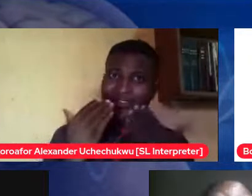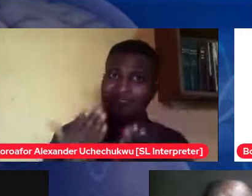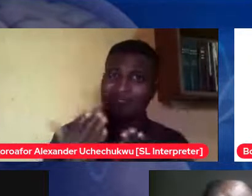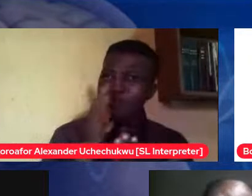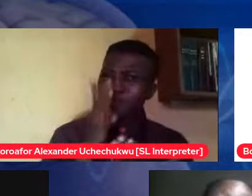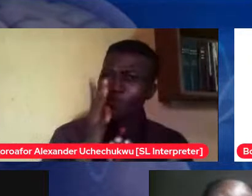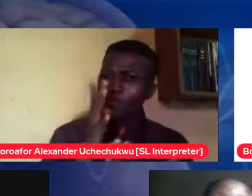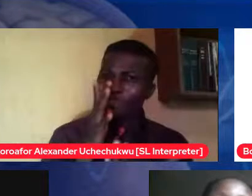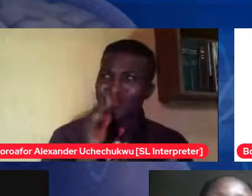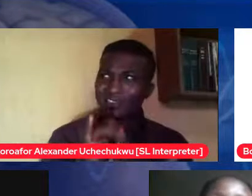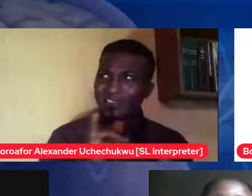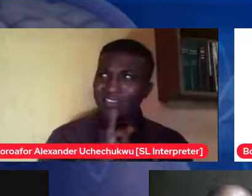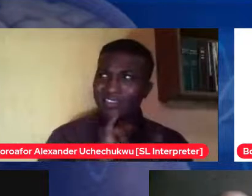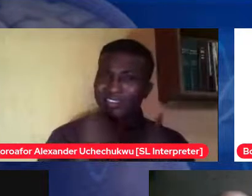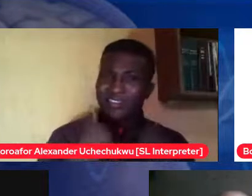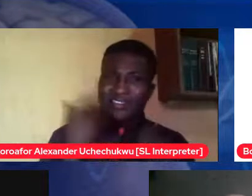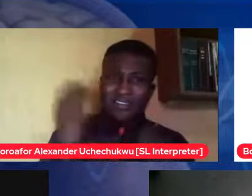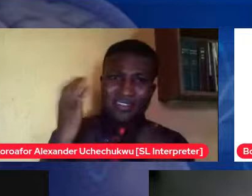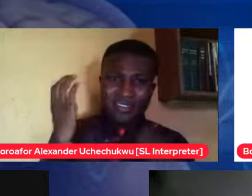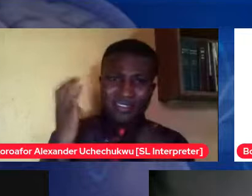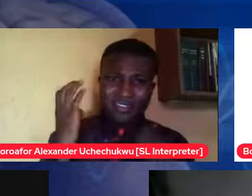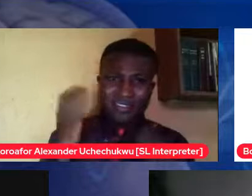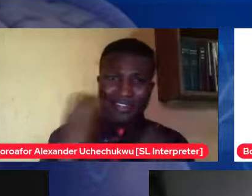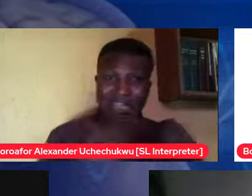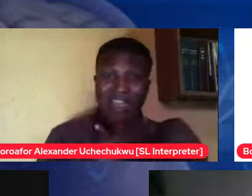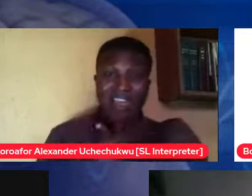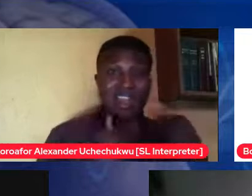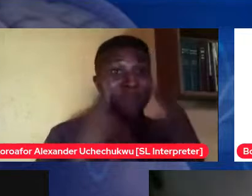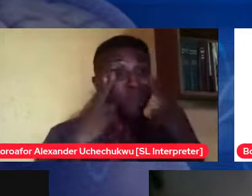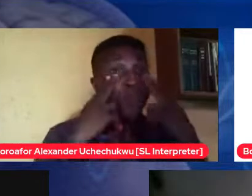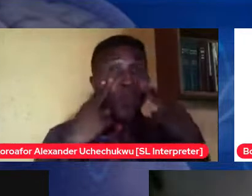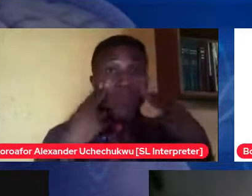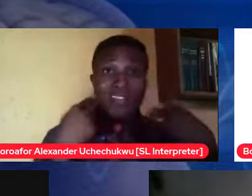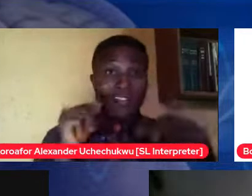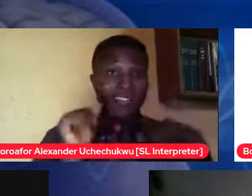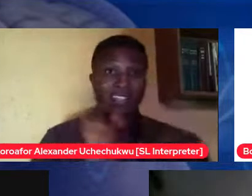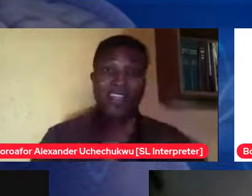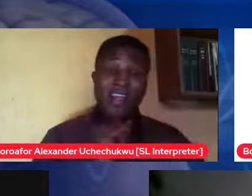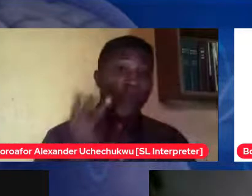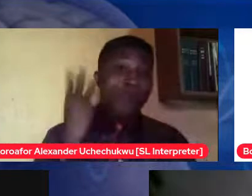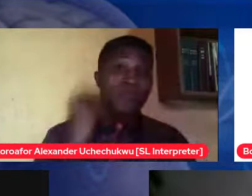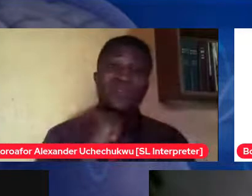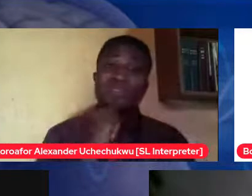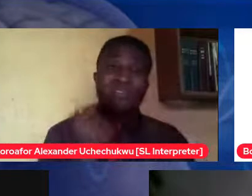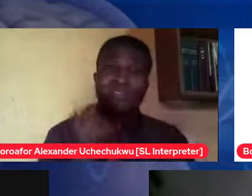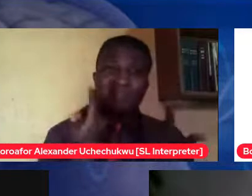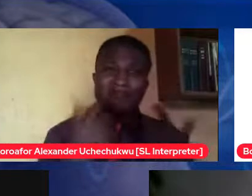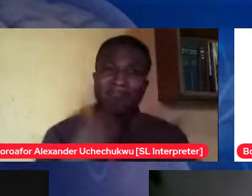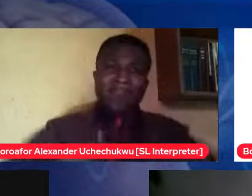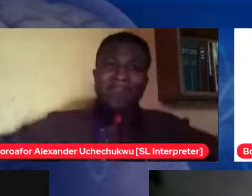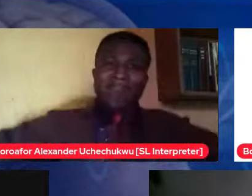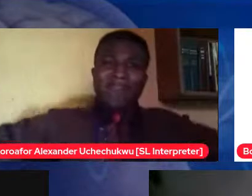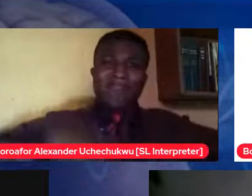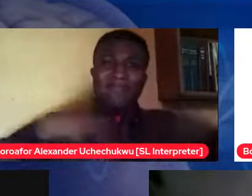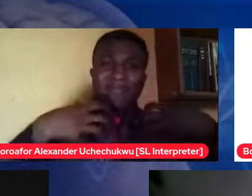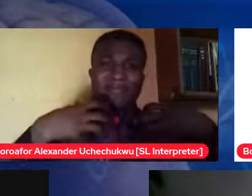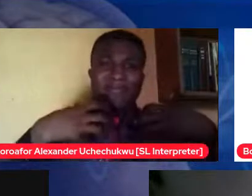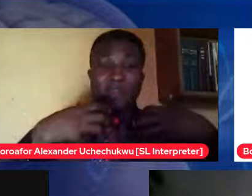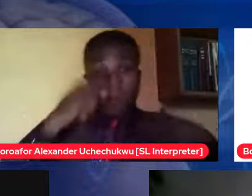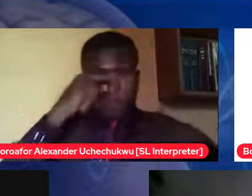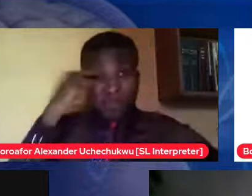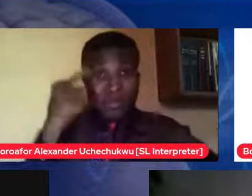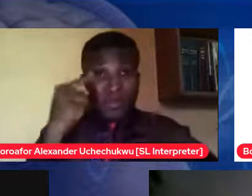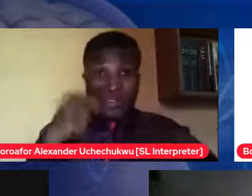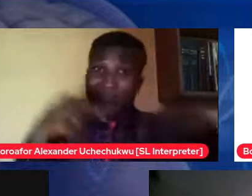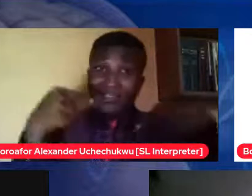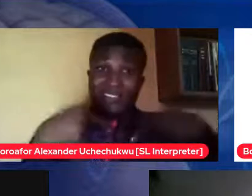honestly did not get upset about it because it wasn't it wasn't new i i mean this is the same me that people told my parents to throw me away when i